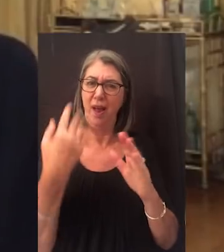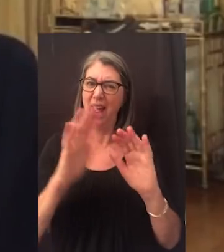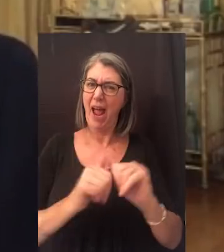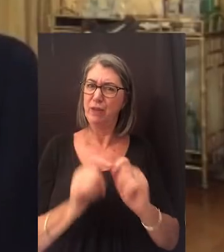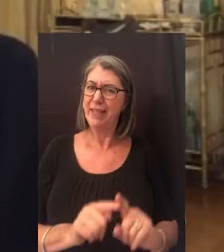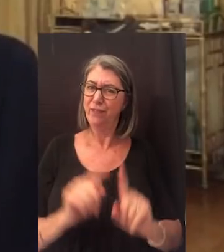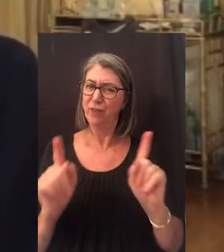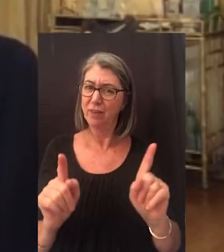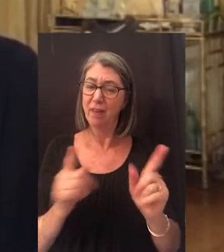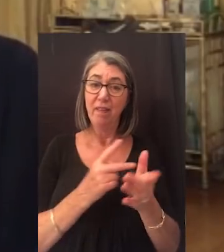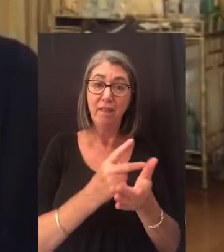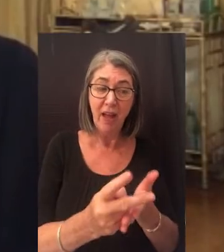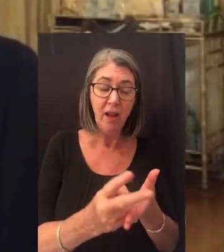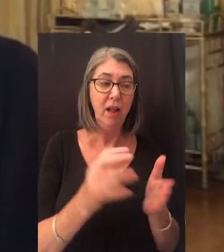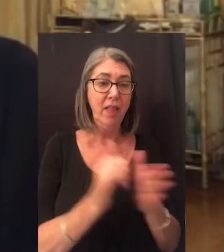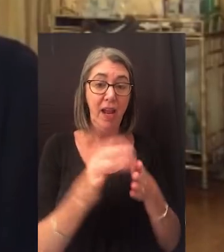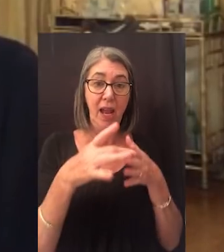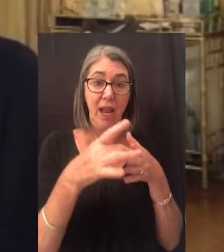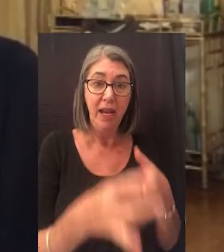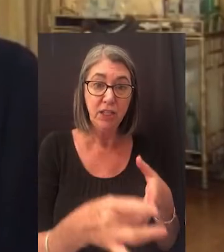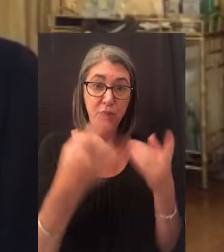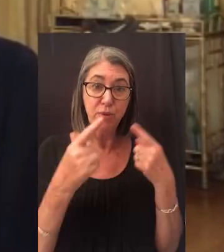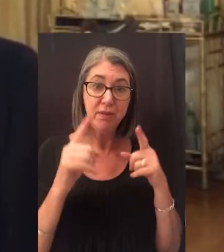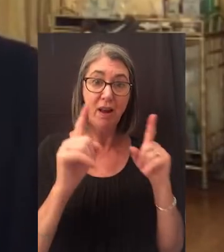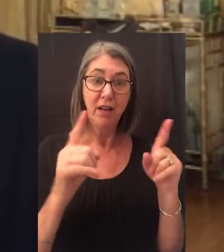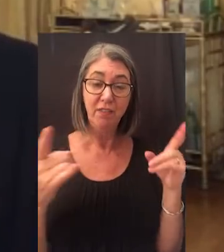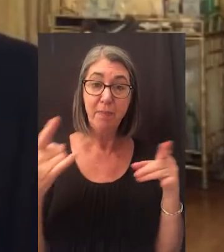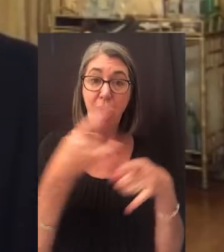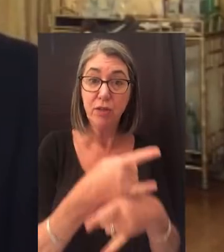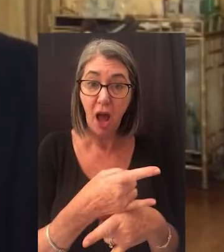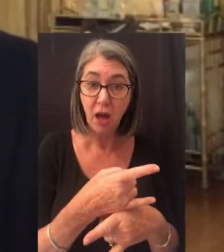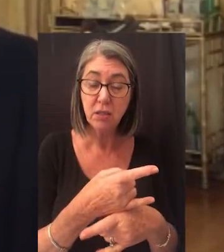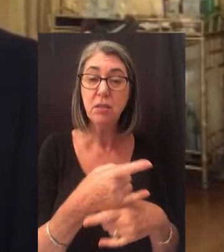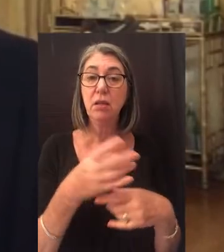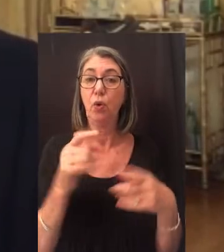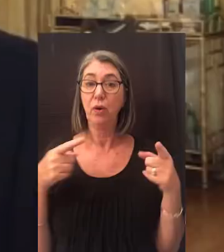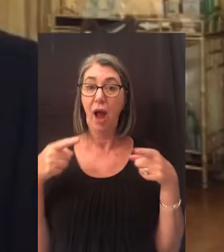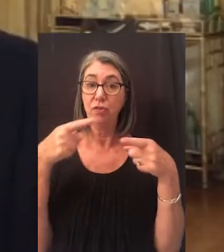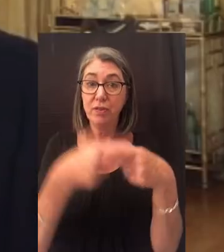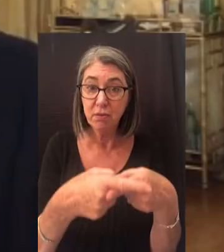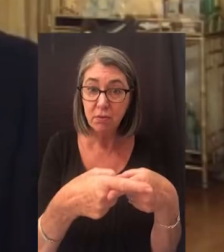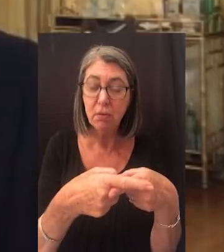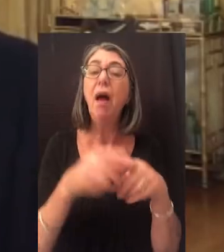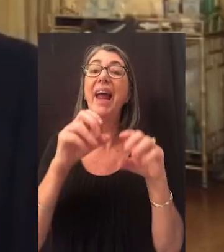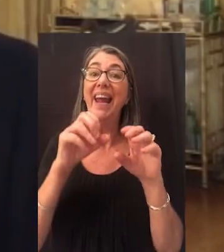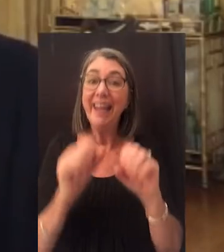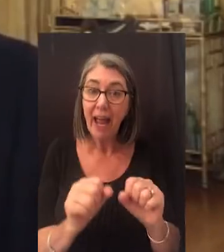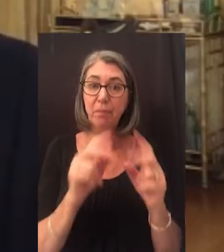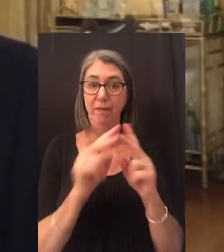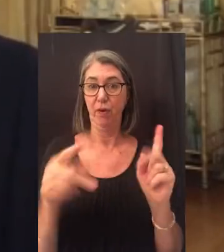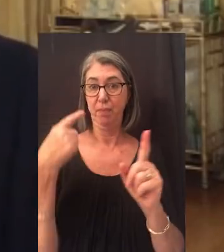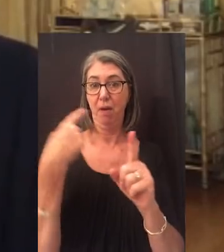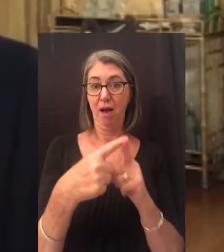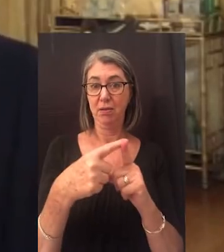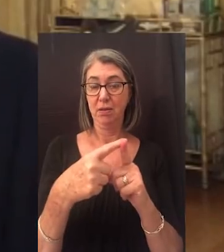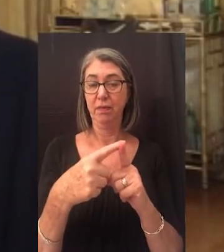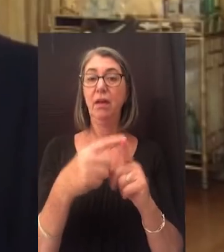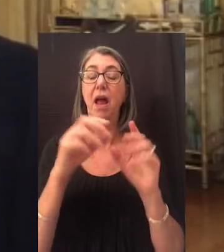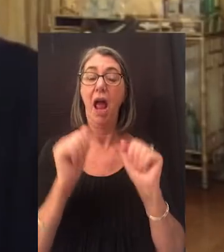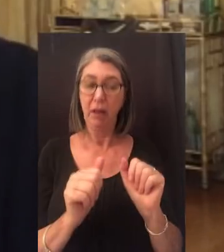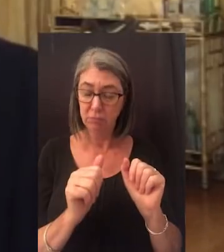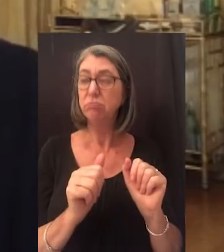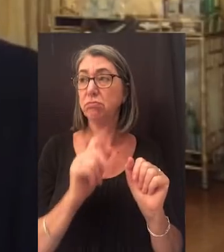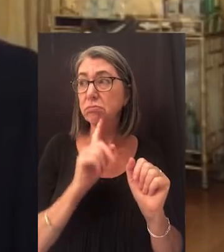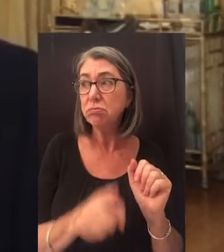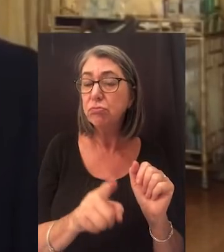differences. So failures that lead us to productive paradoxes or contradictions can be very positive and can